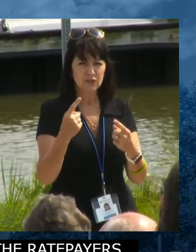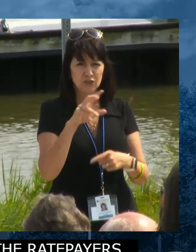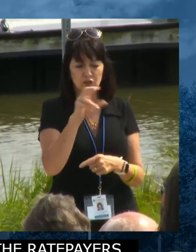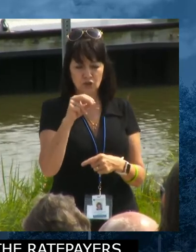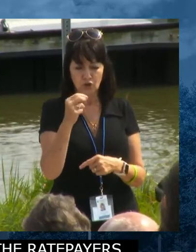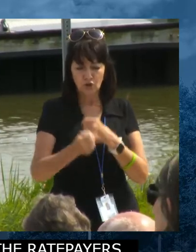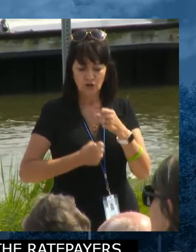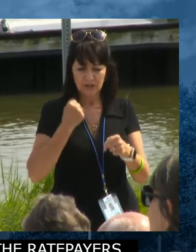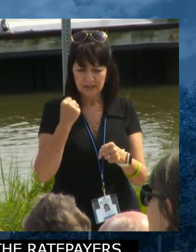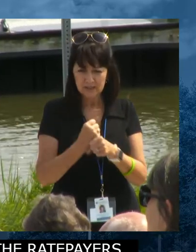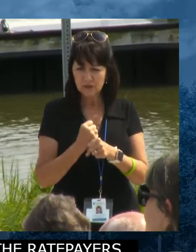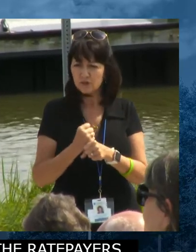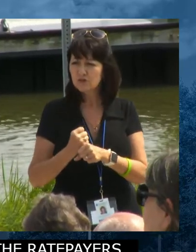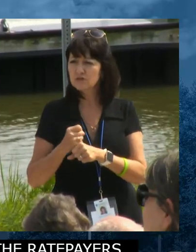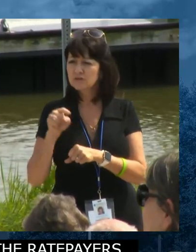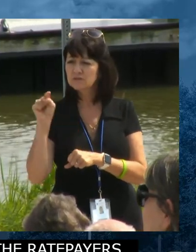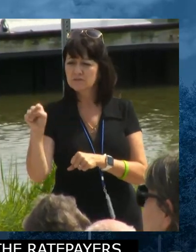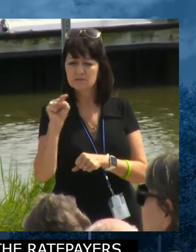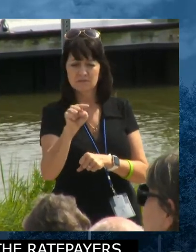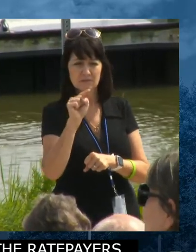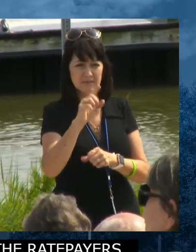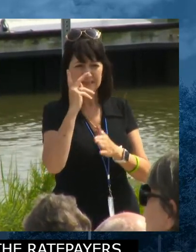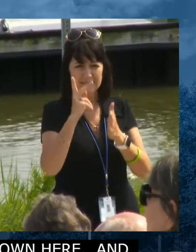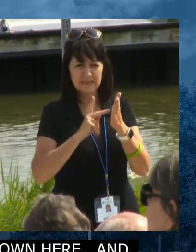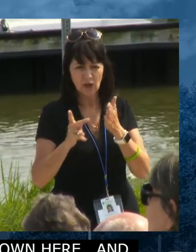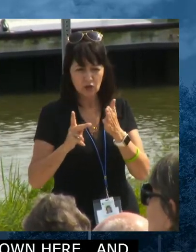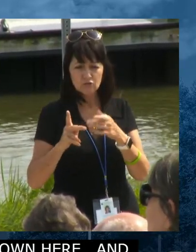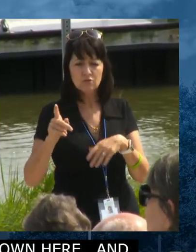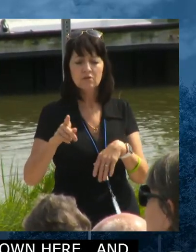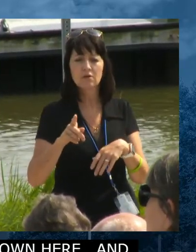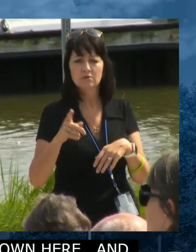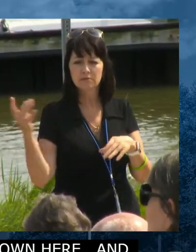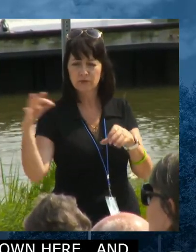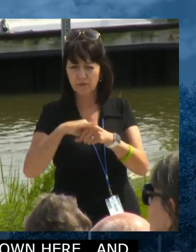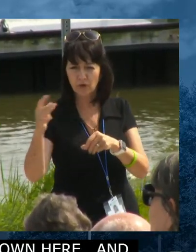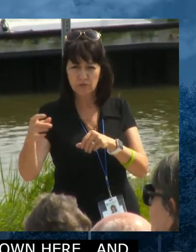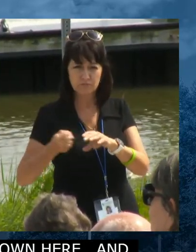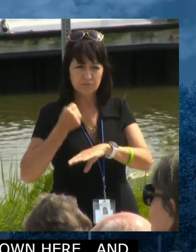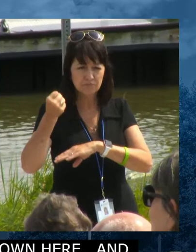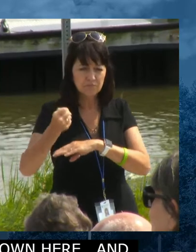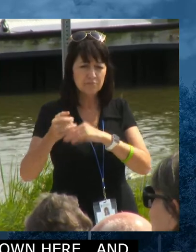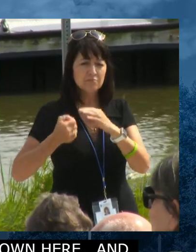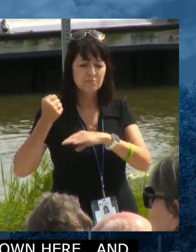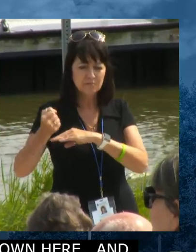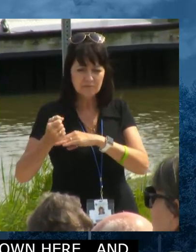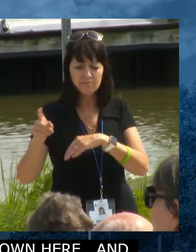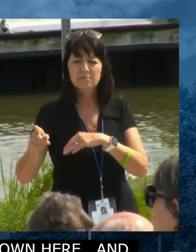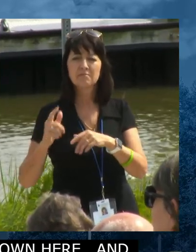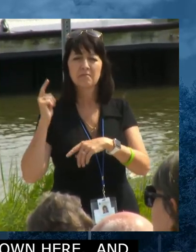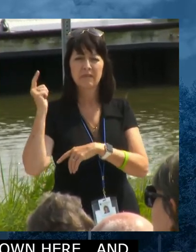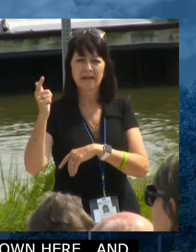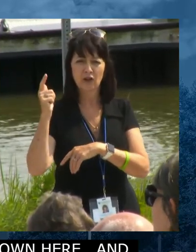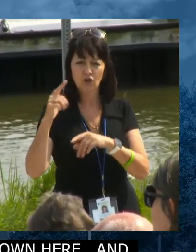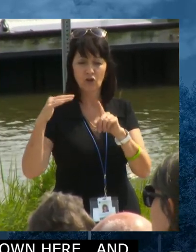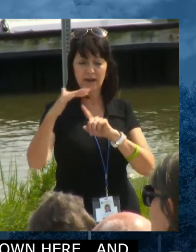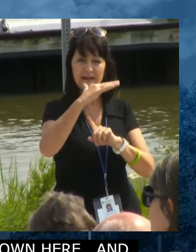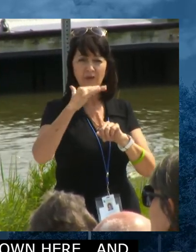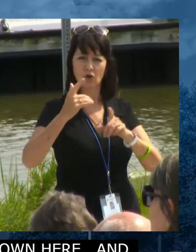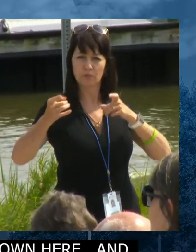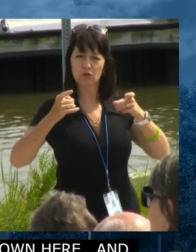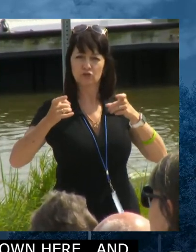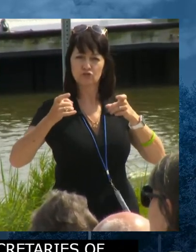secretaries of Natural Resources and Environmental Control, subsequent members of the General Assembly,